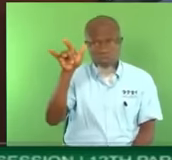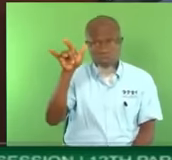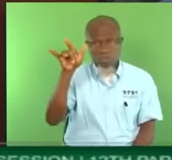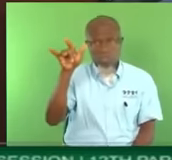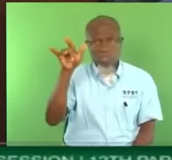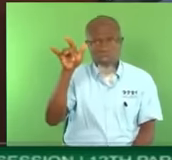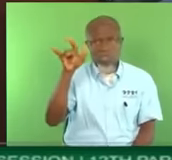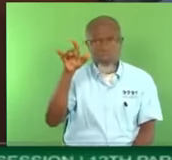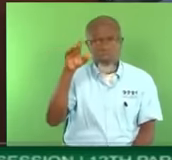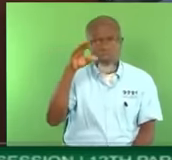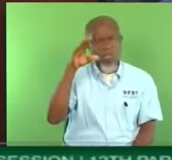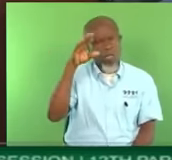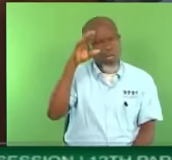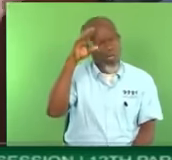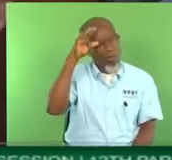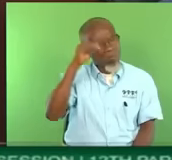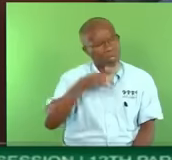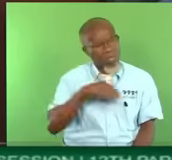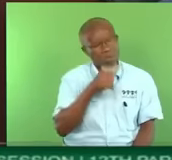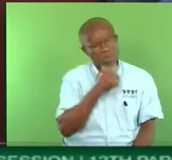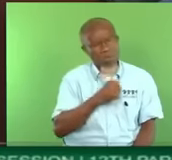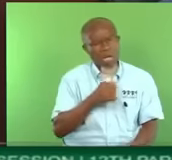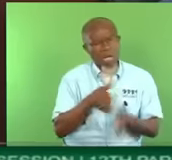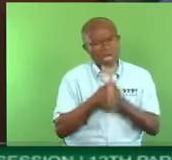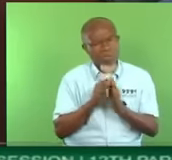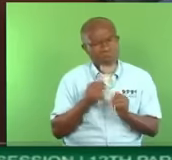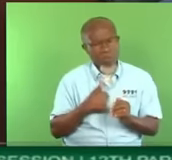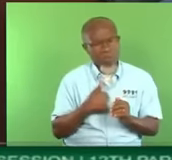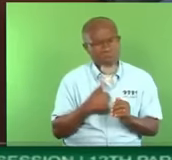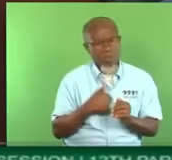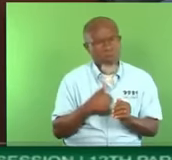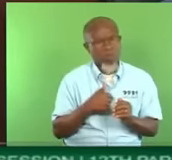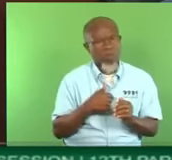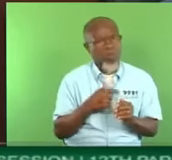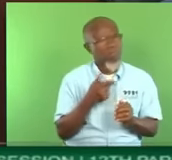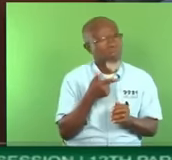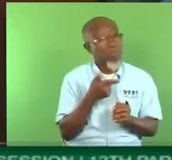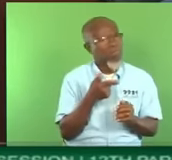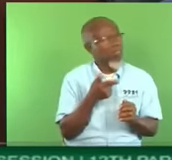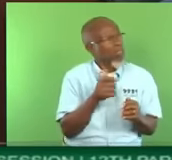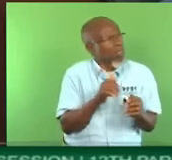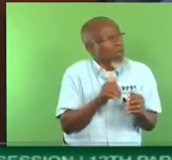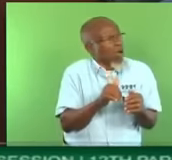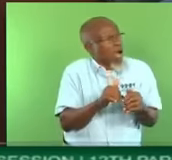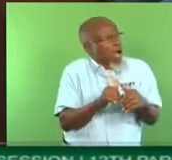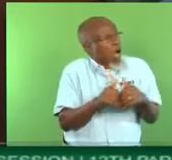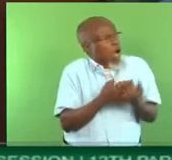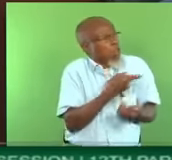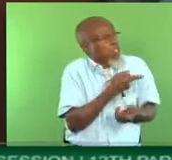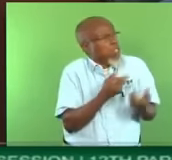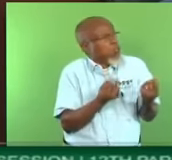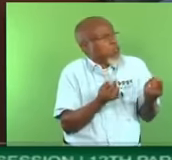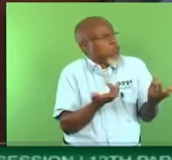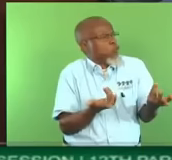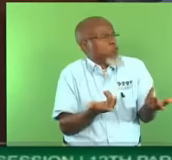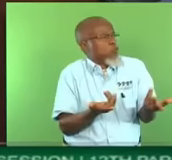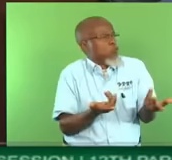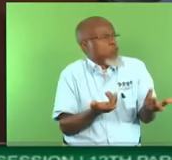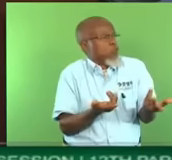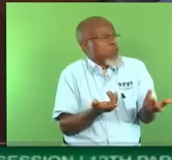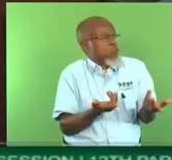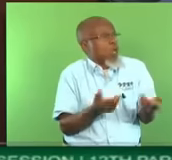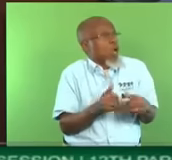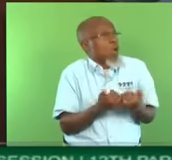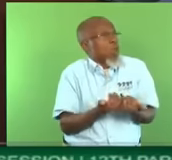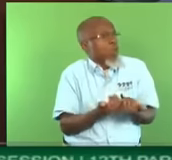years. And he came to me and you know what he asked me? He said, Rudy, how did they do it? I said, what do mean how did they do it? He said, how did they do